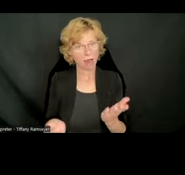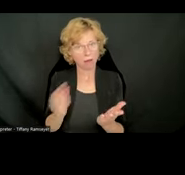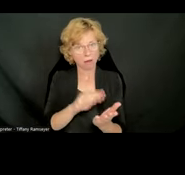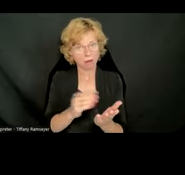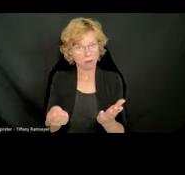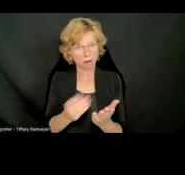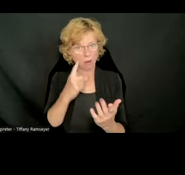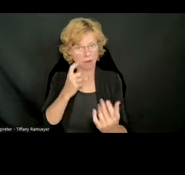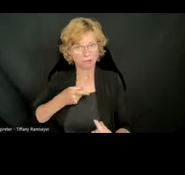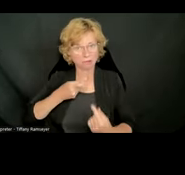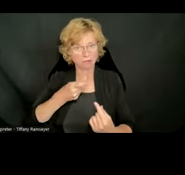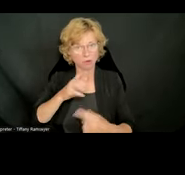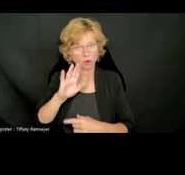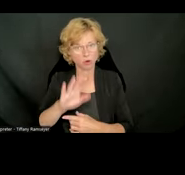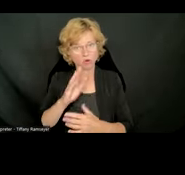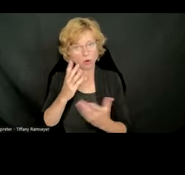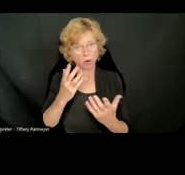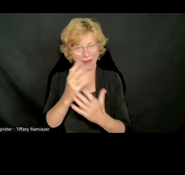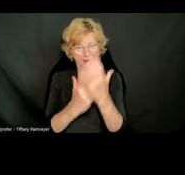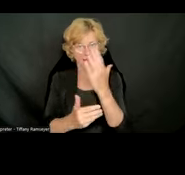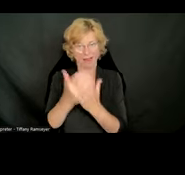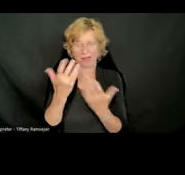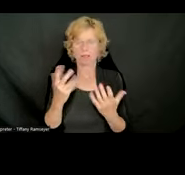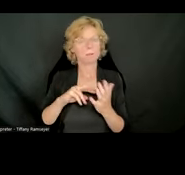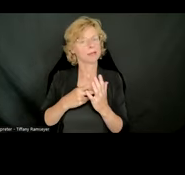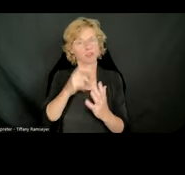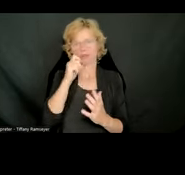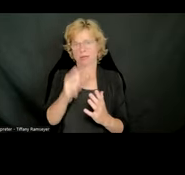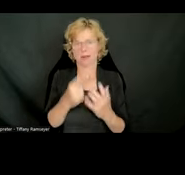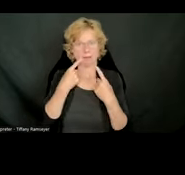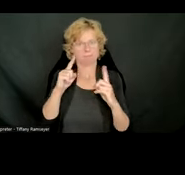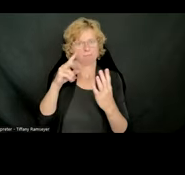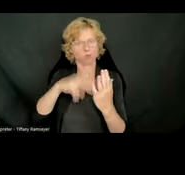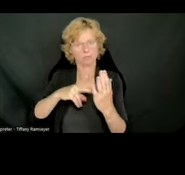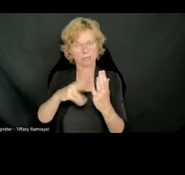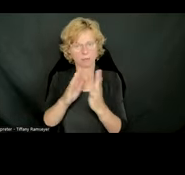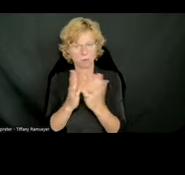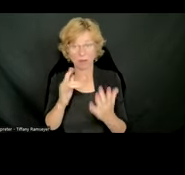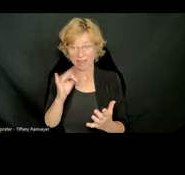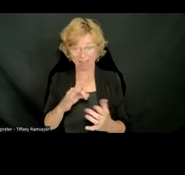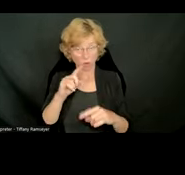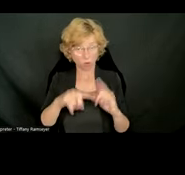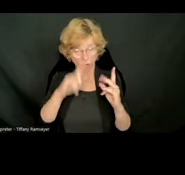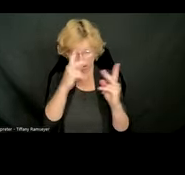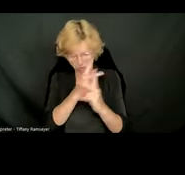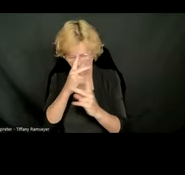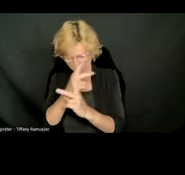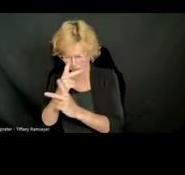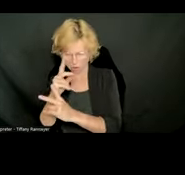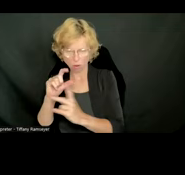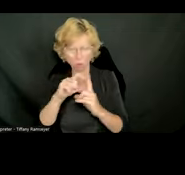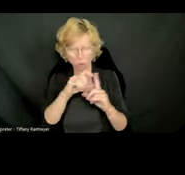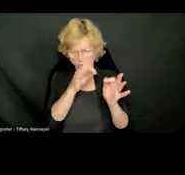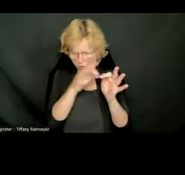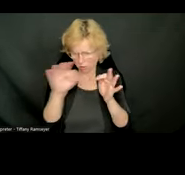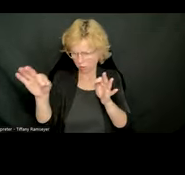skills, you're not reading this book. Lastly, if you struggle with decoding the words on the page, or get so tripped